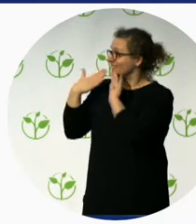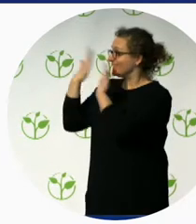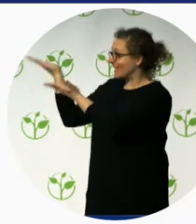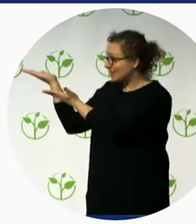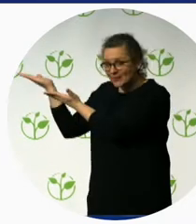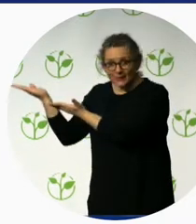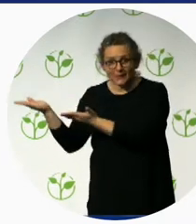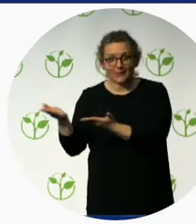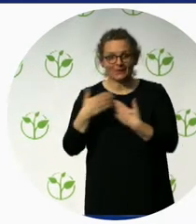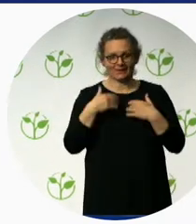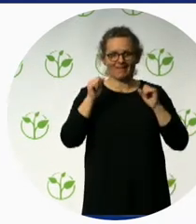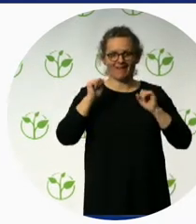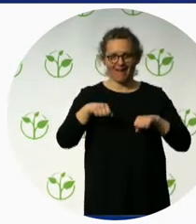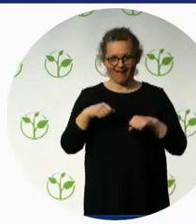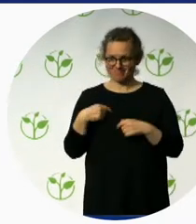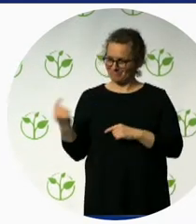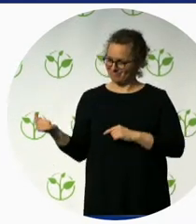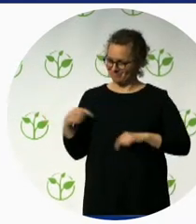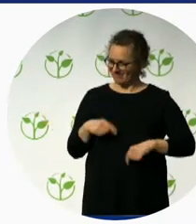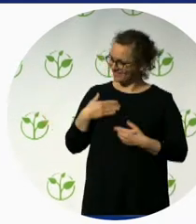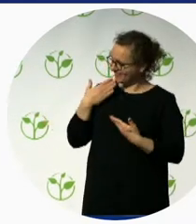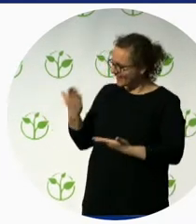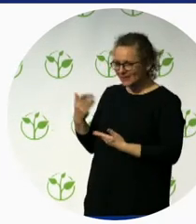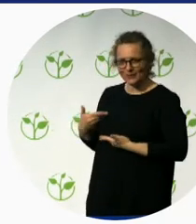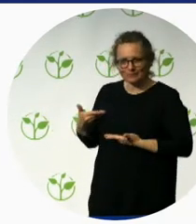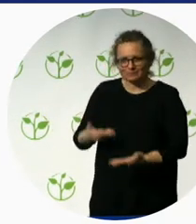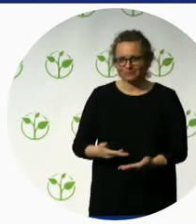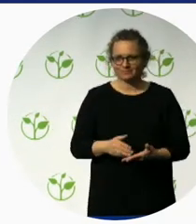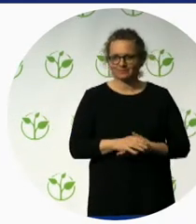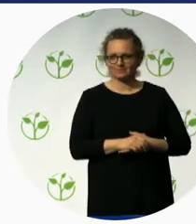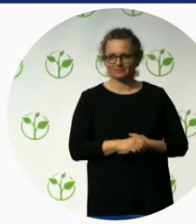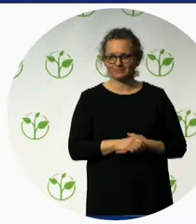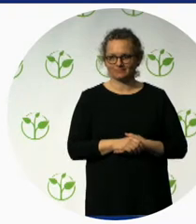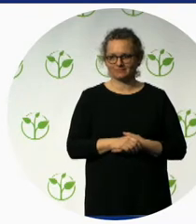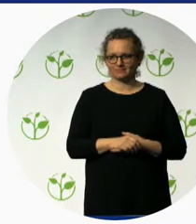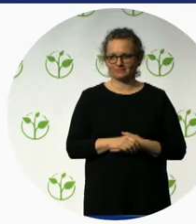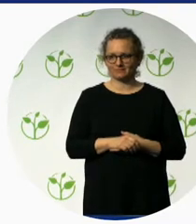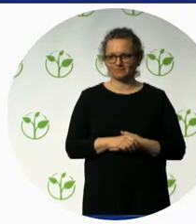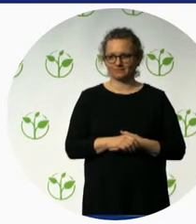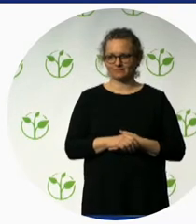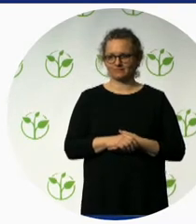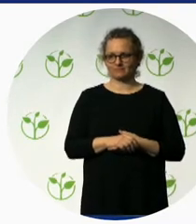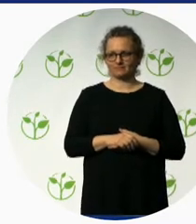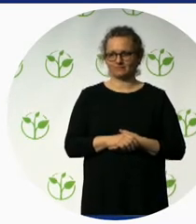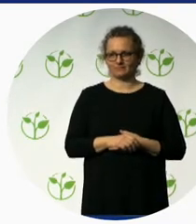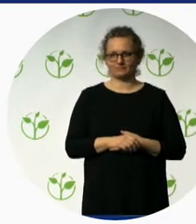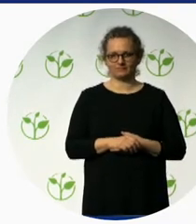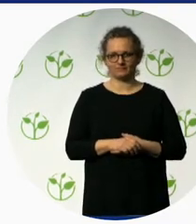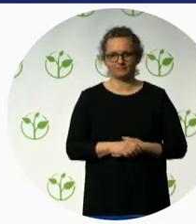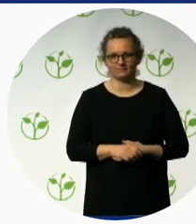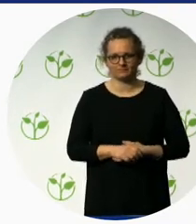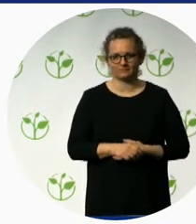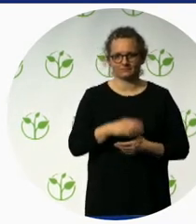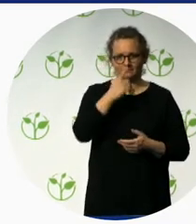for having this wonderful platform, which I'm sure is going to support all of